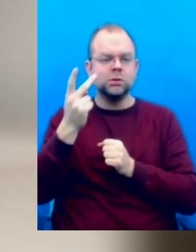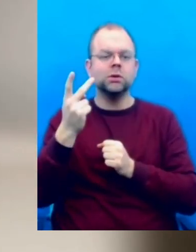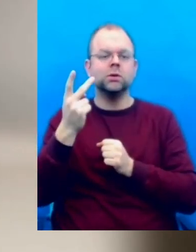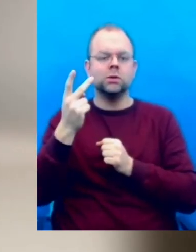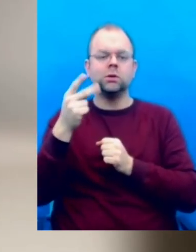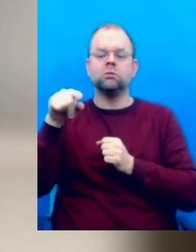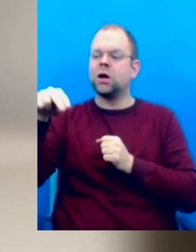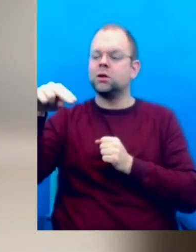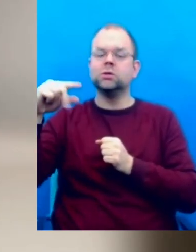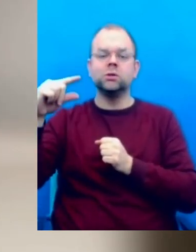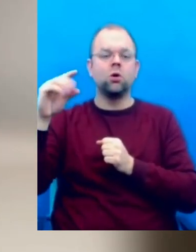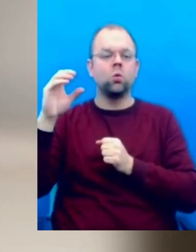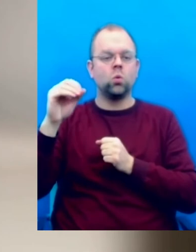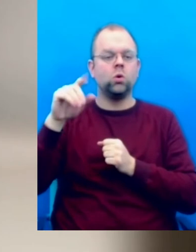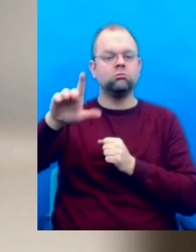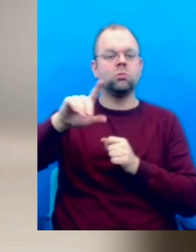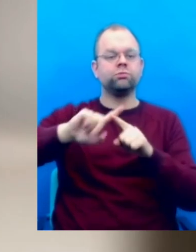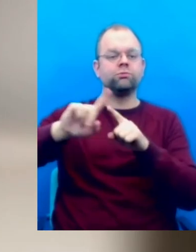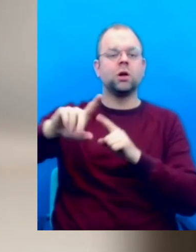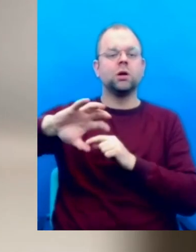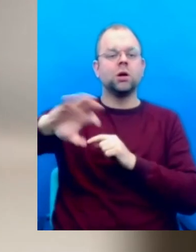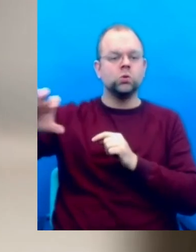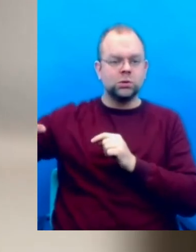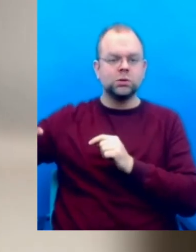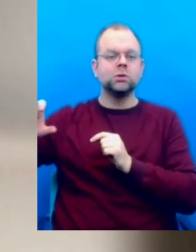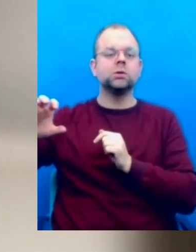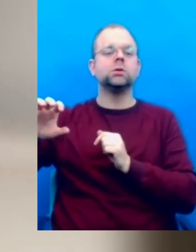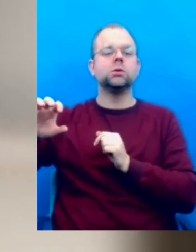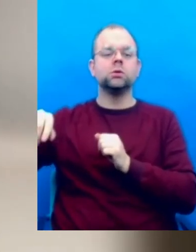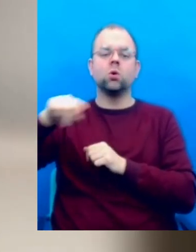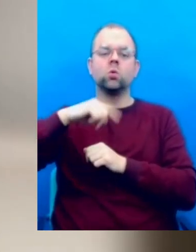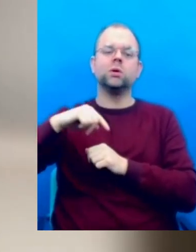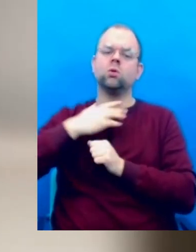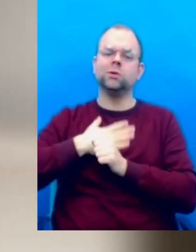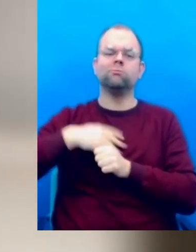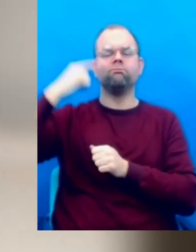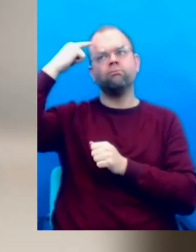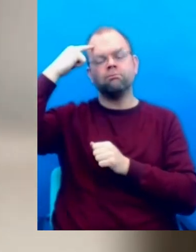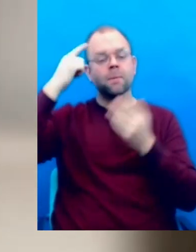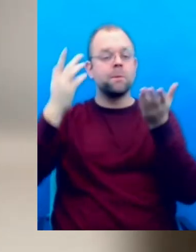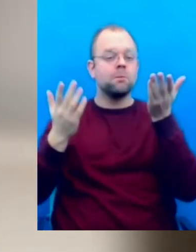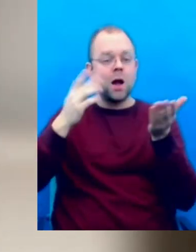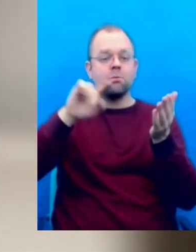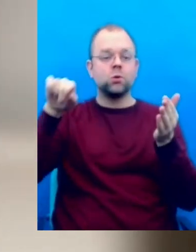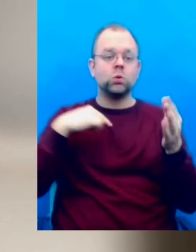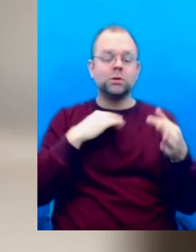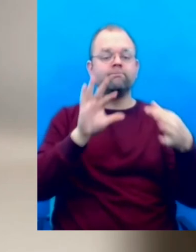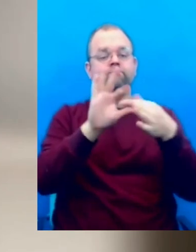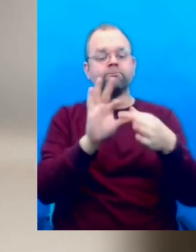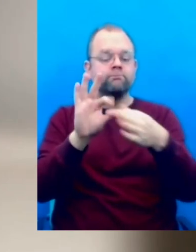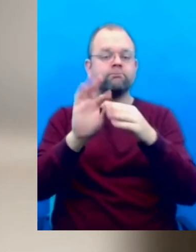also like to think about cooperating with NGOs or knowledge based